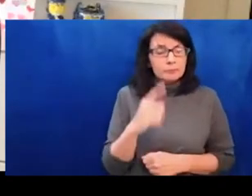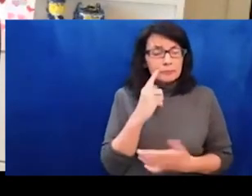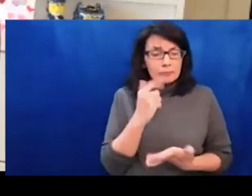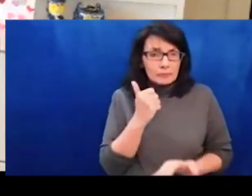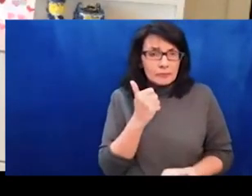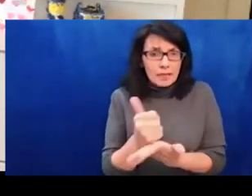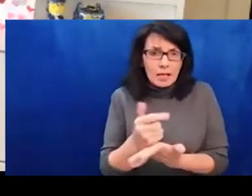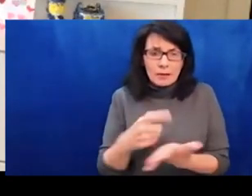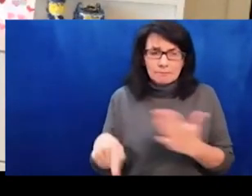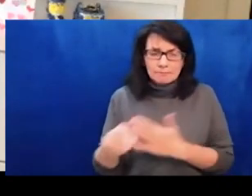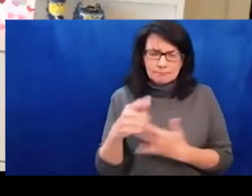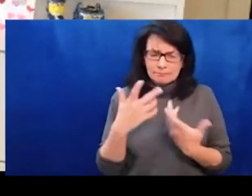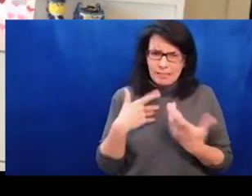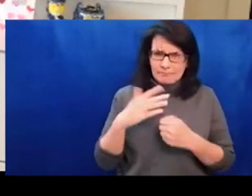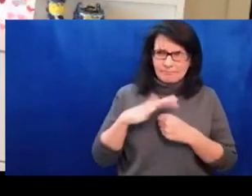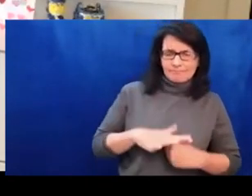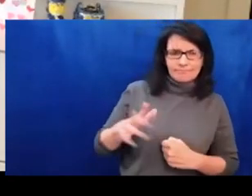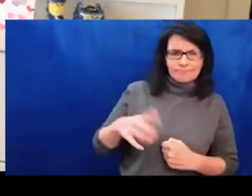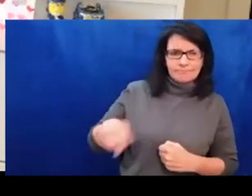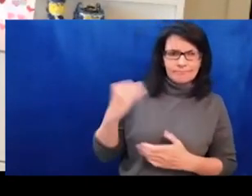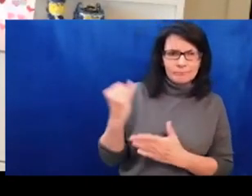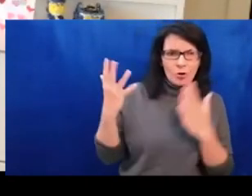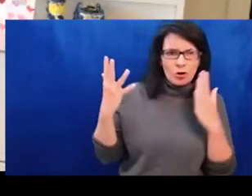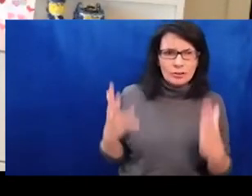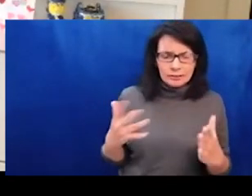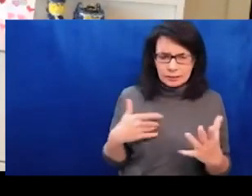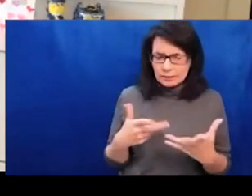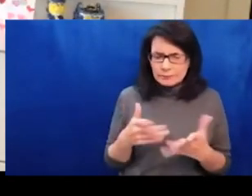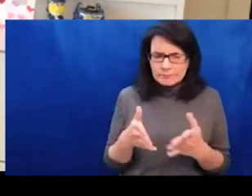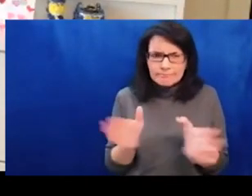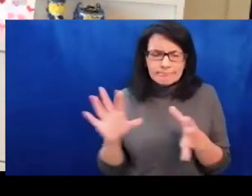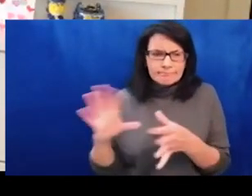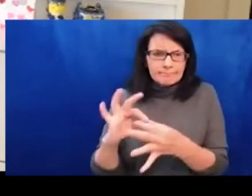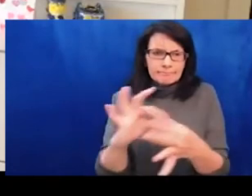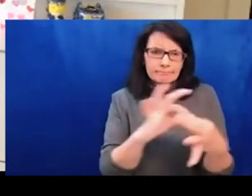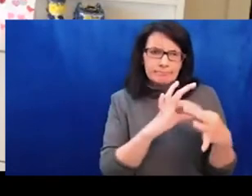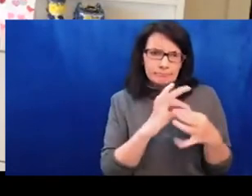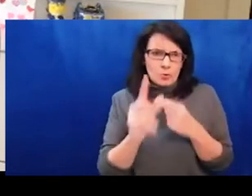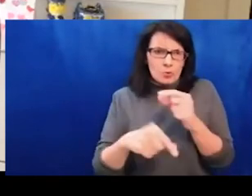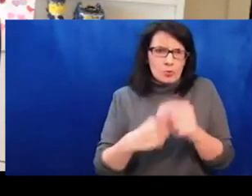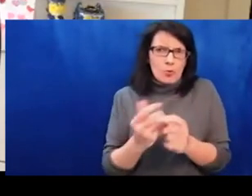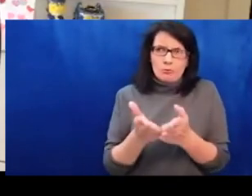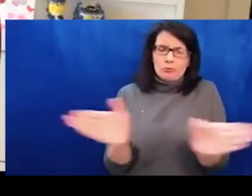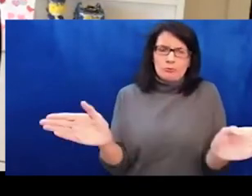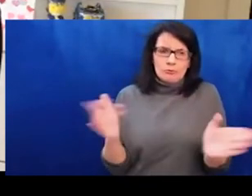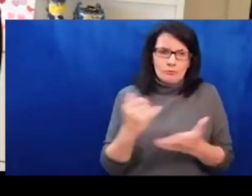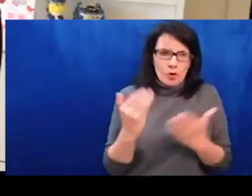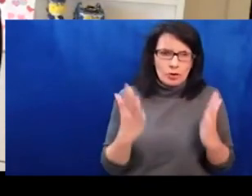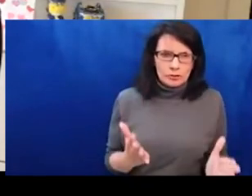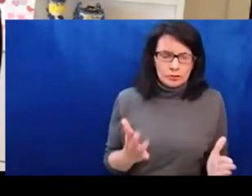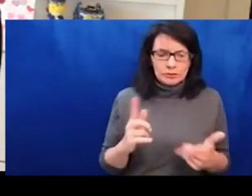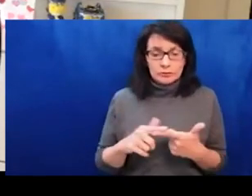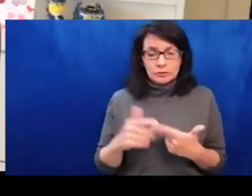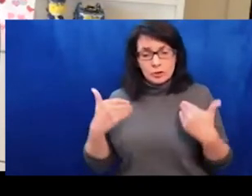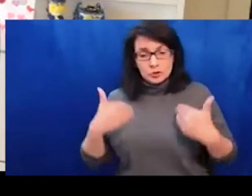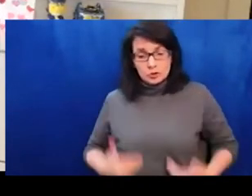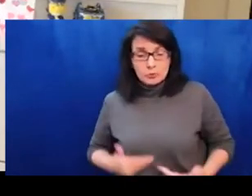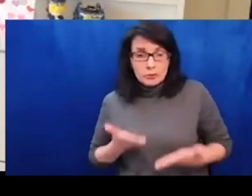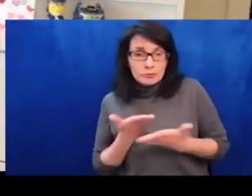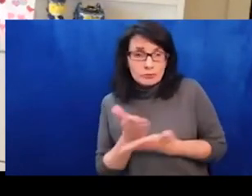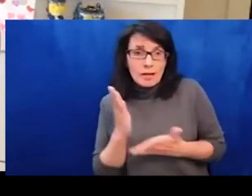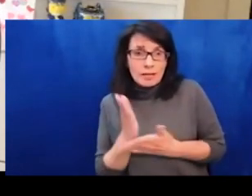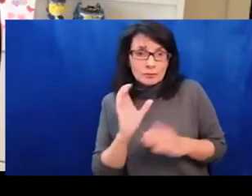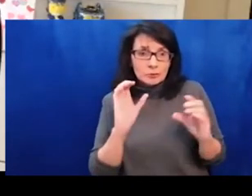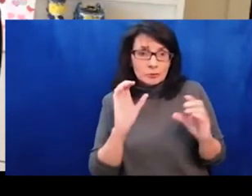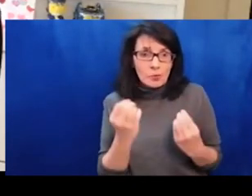everywhere can live and work without fear. ARC's ultimate goal is to address the needs of artists at risk and the organizations that serve